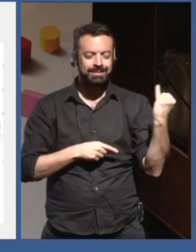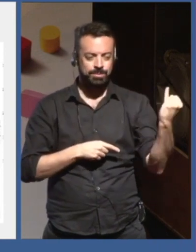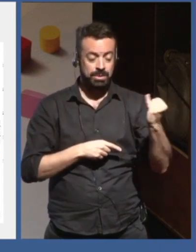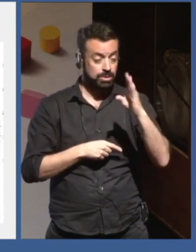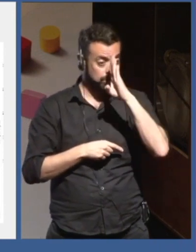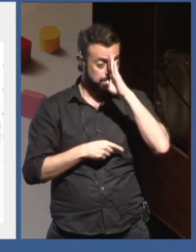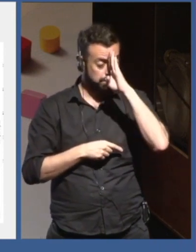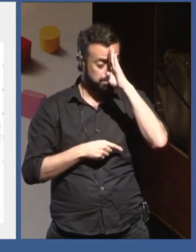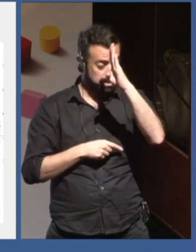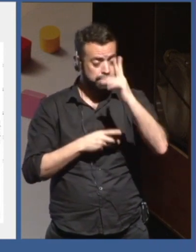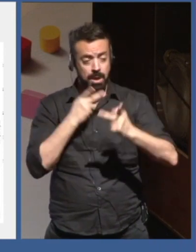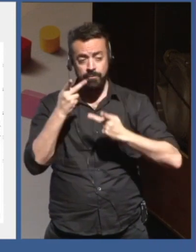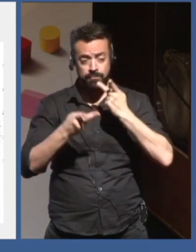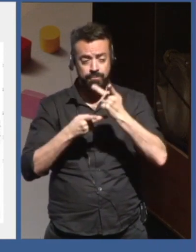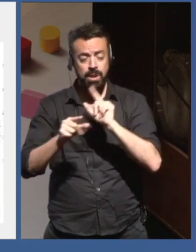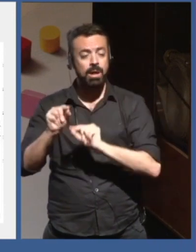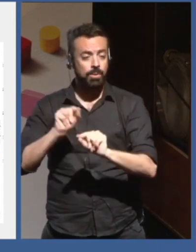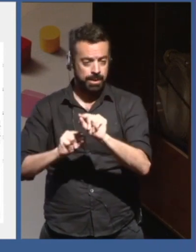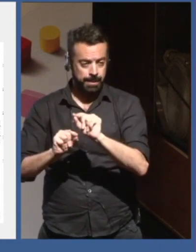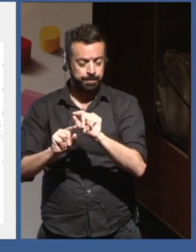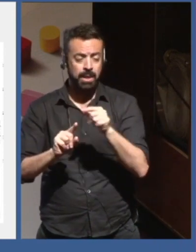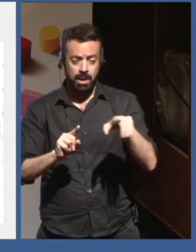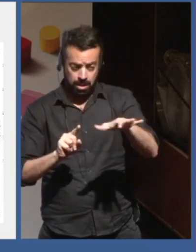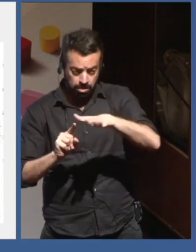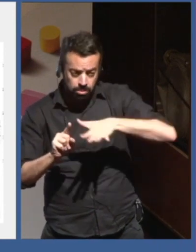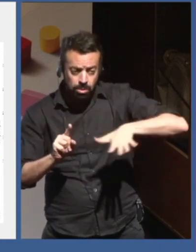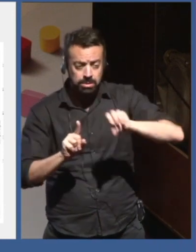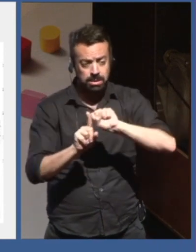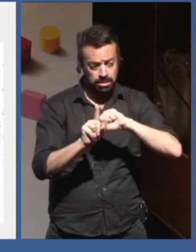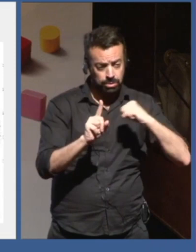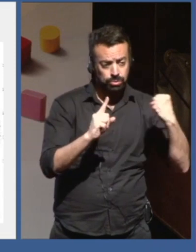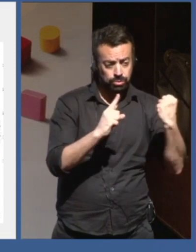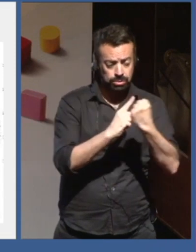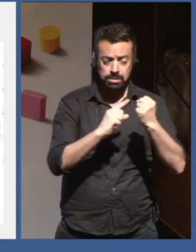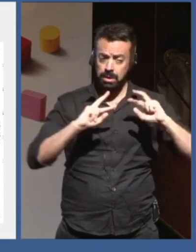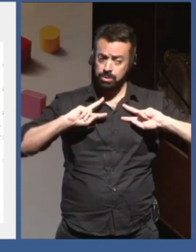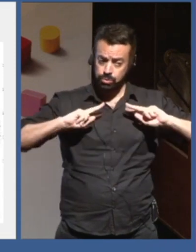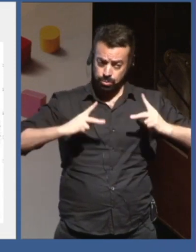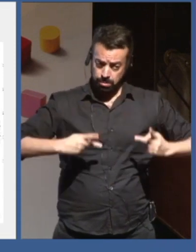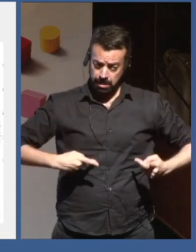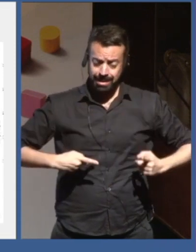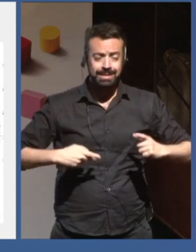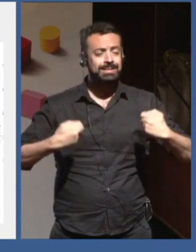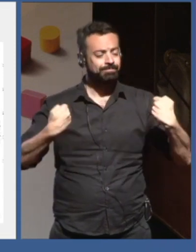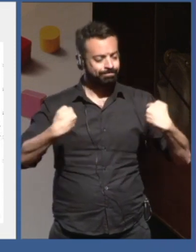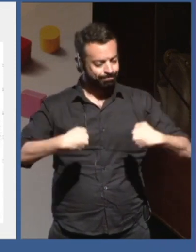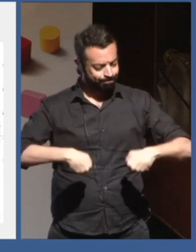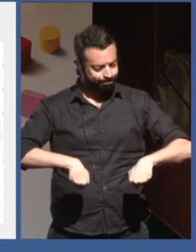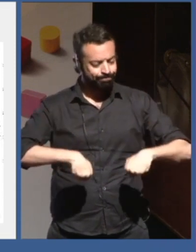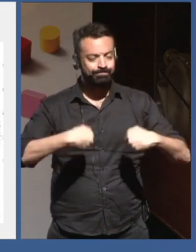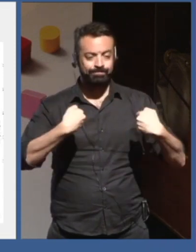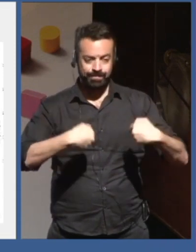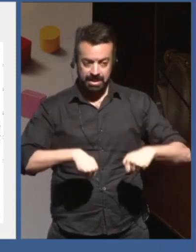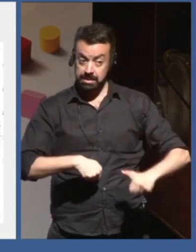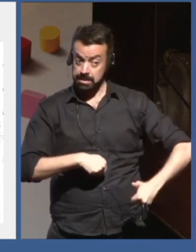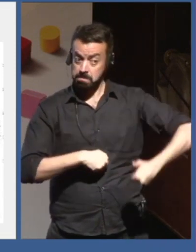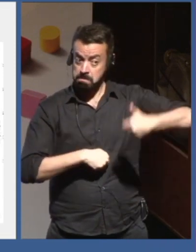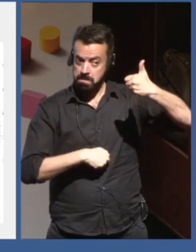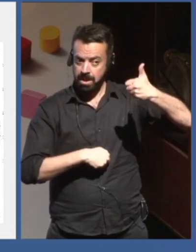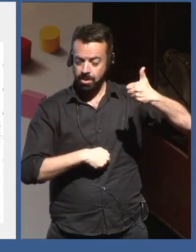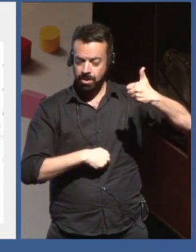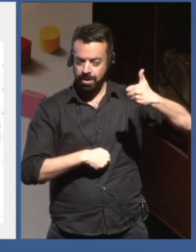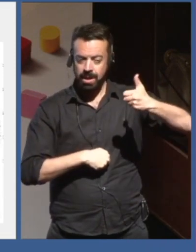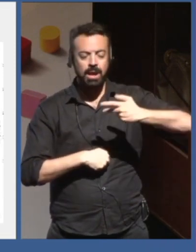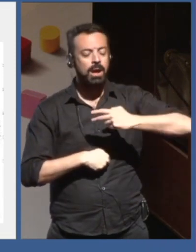as human societies, we have to become better at learning. So it's not just machine learning, it's also human learning